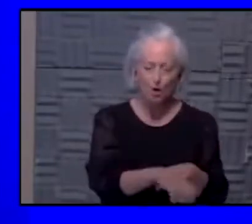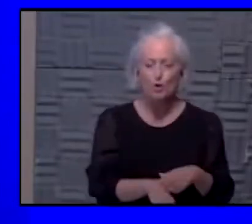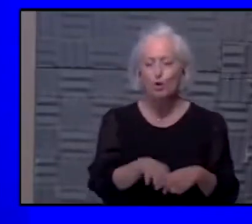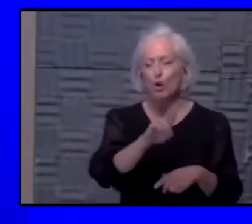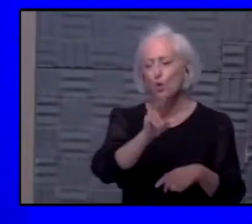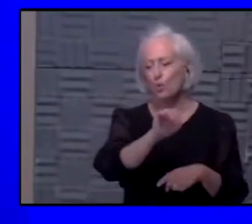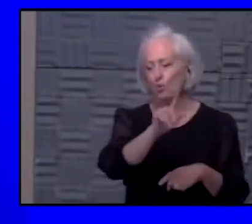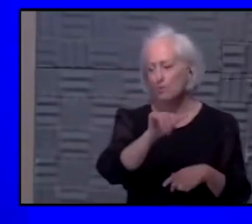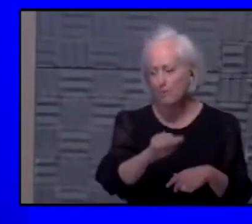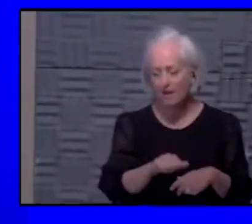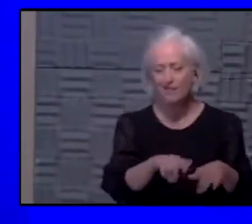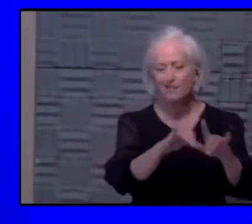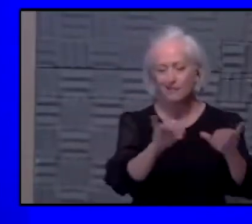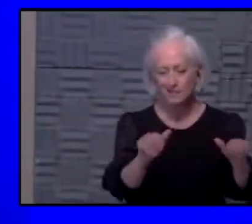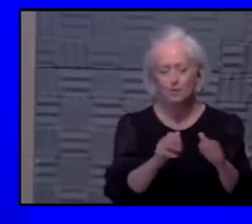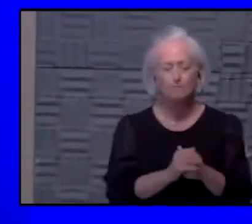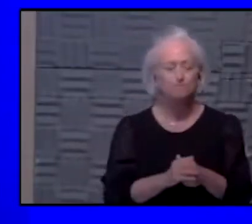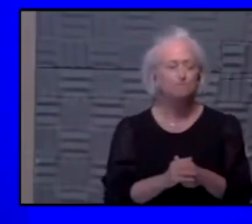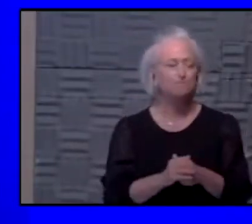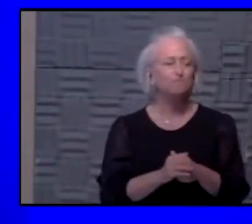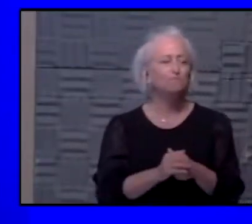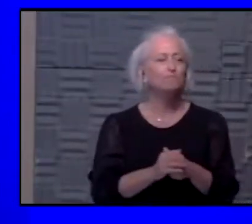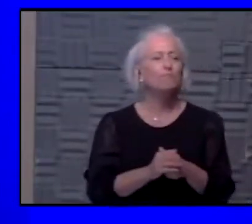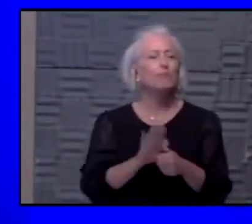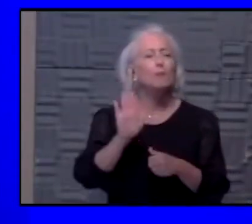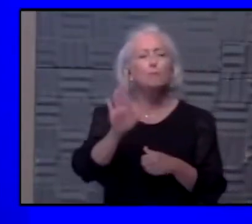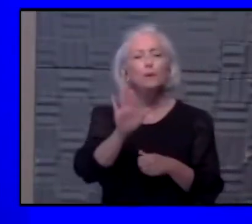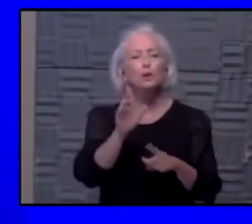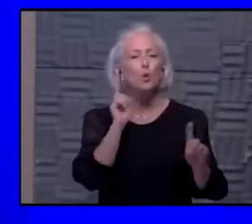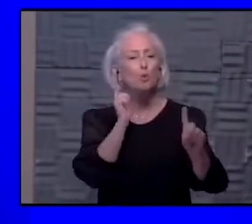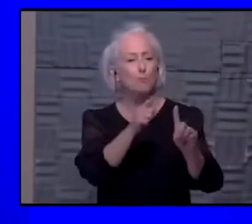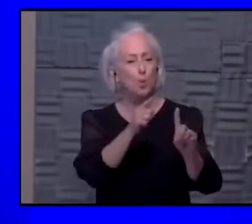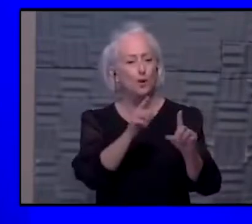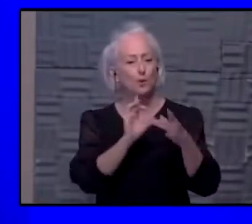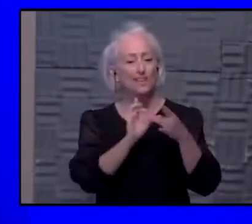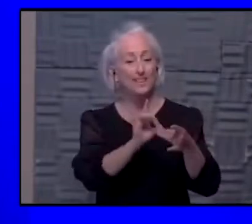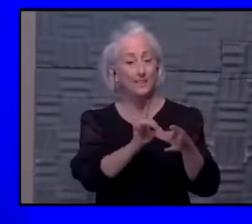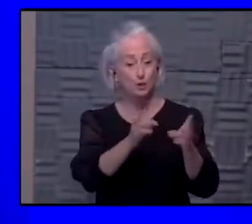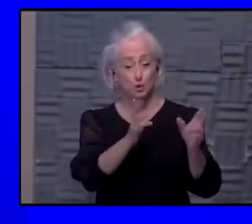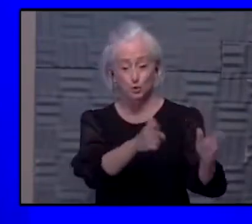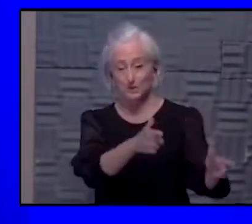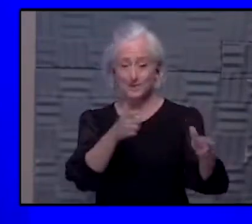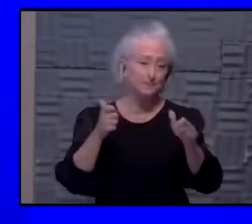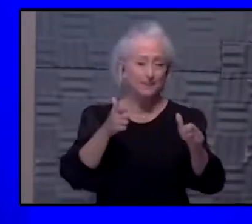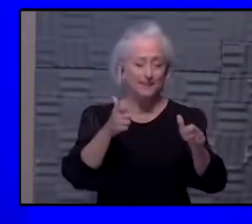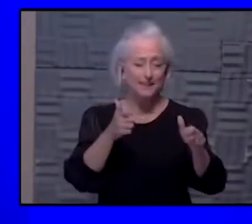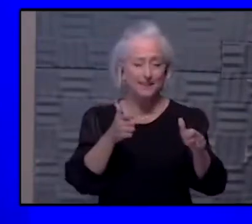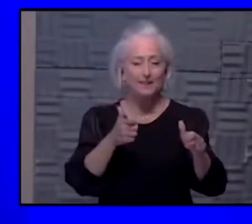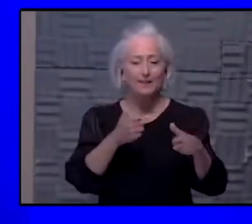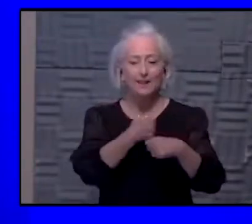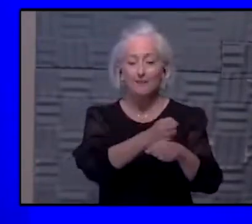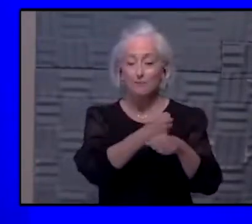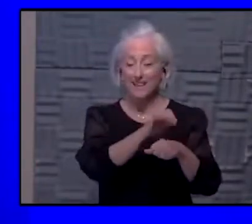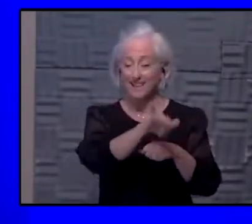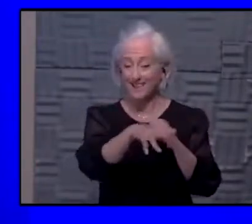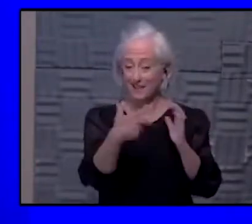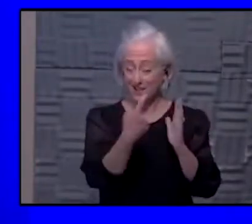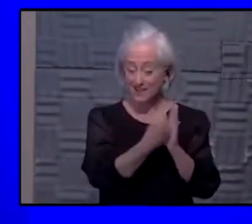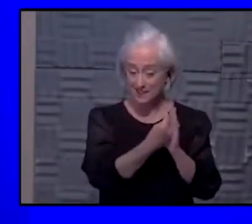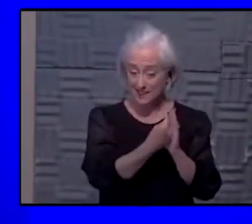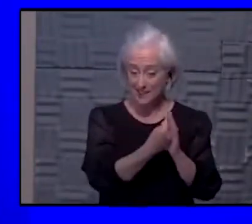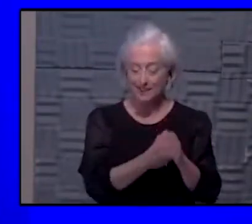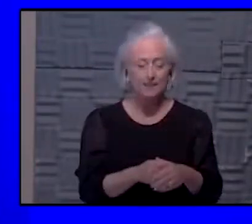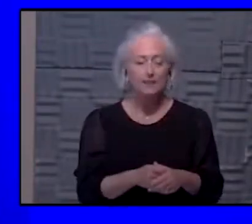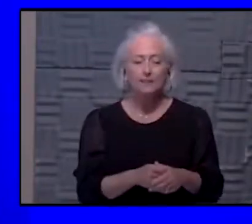words and your point about the speed, well, I think really what is combating the speed is